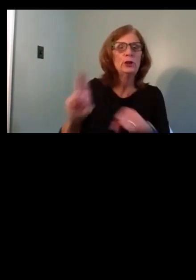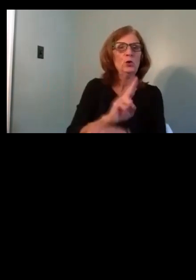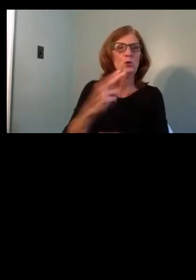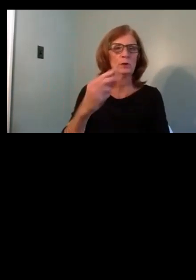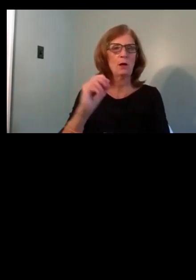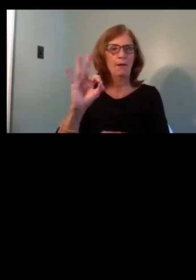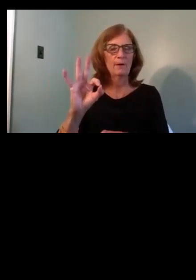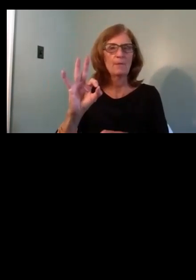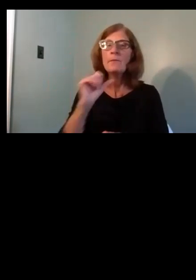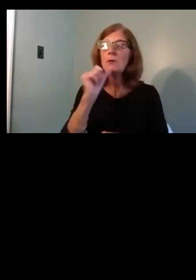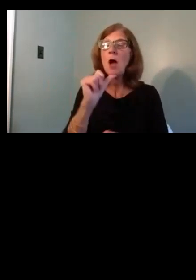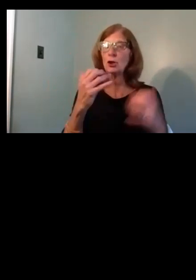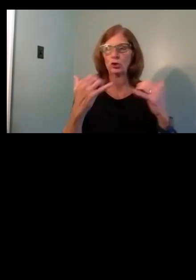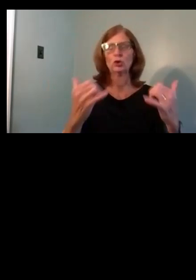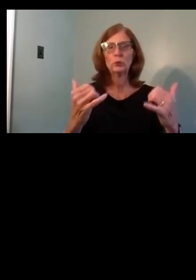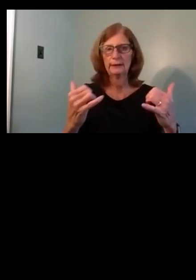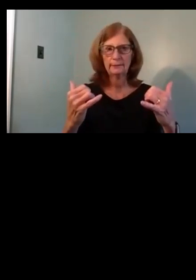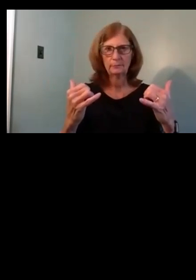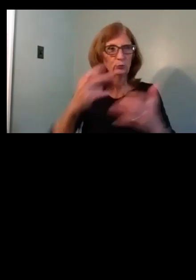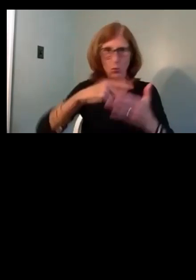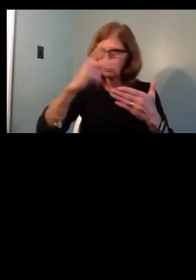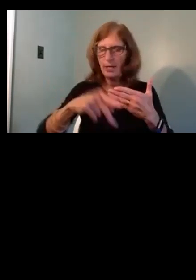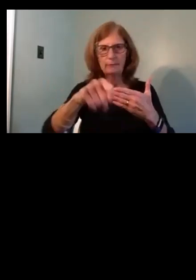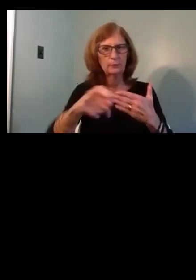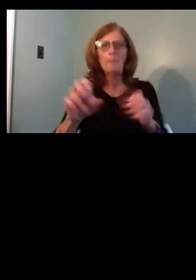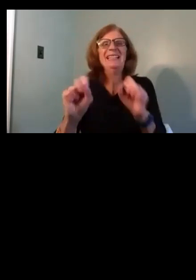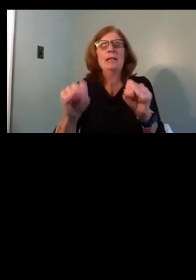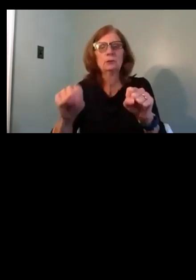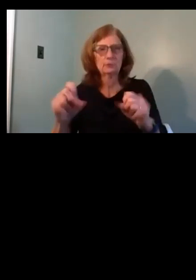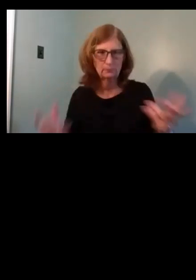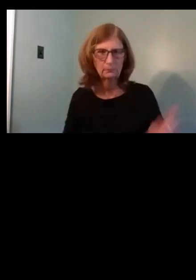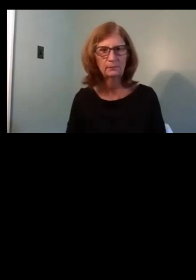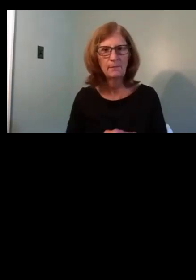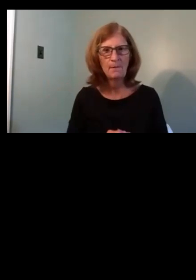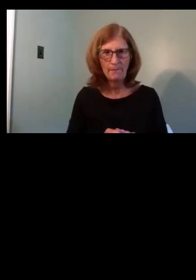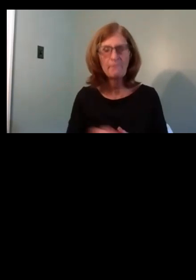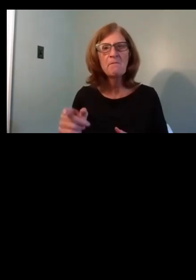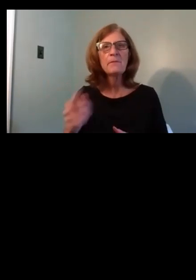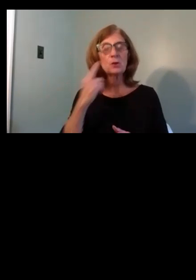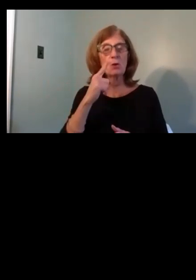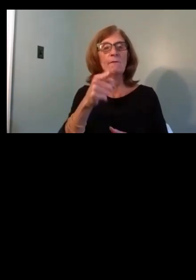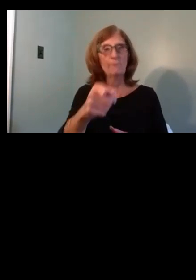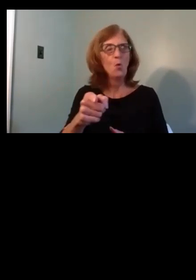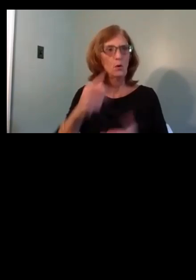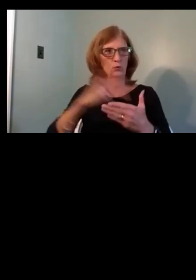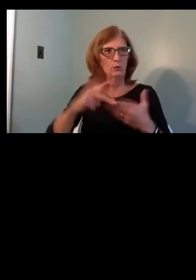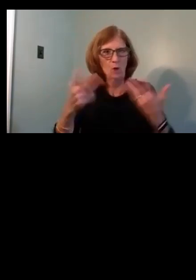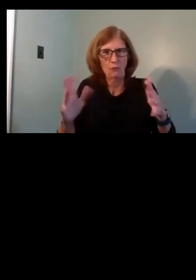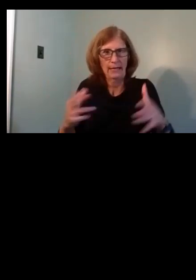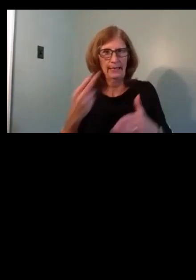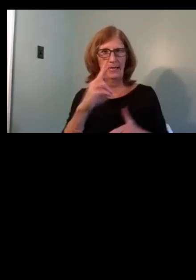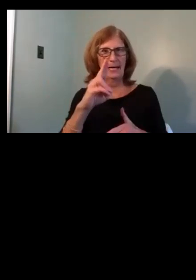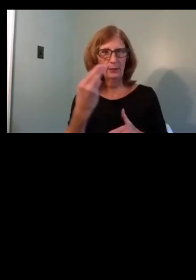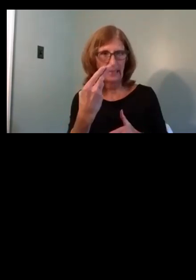necessarily current, um, Hoff programming. So, for existing programs that the Hoff, um,